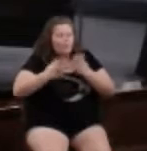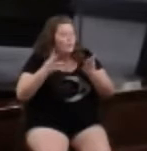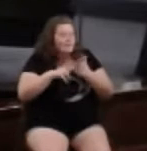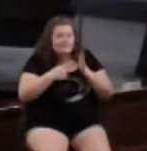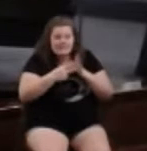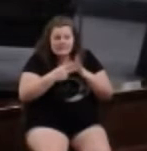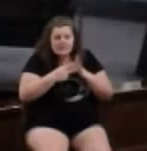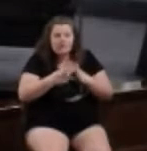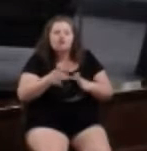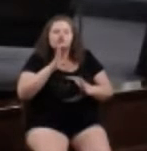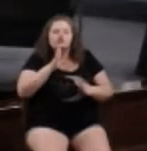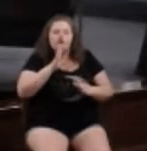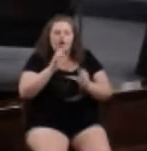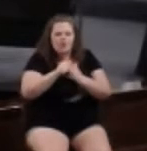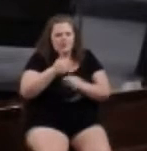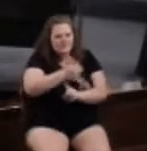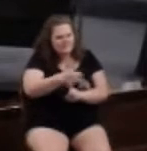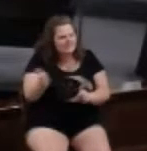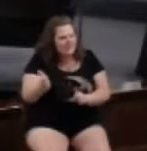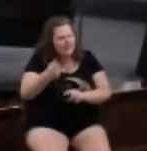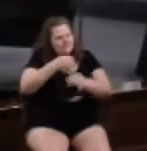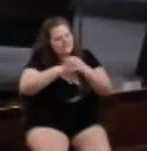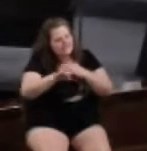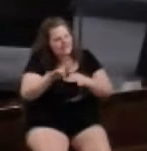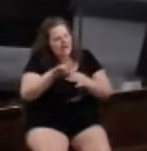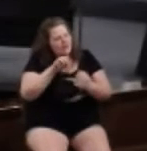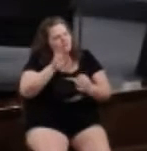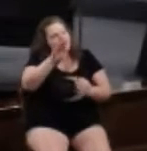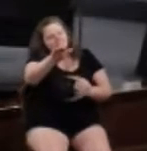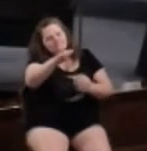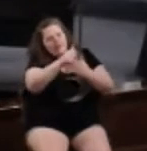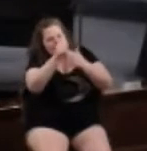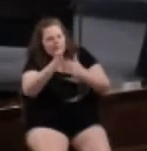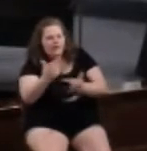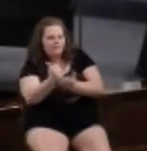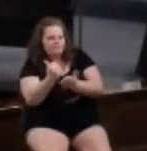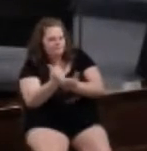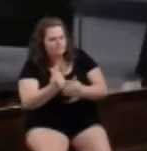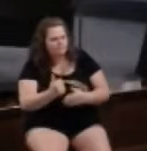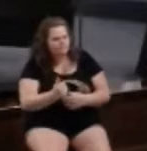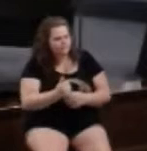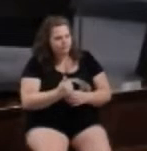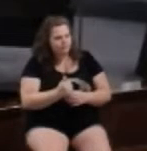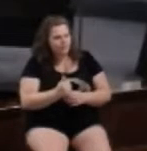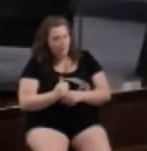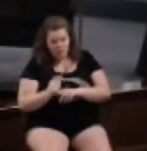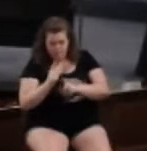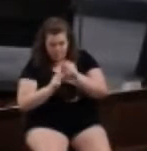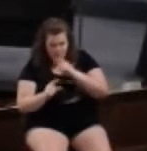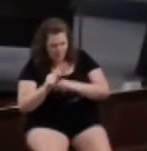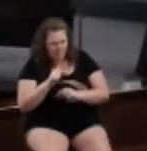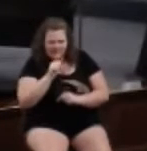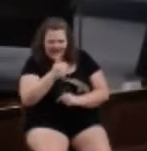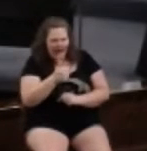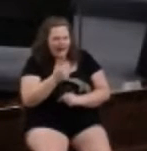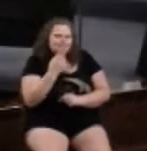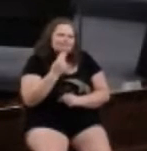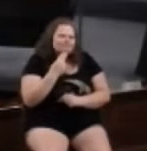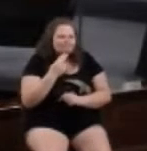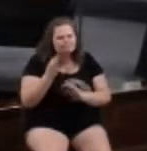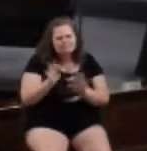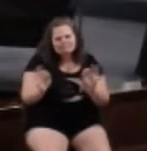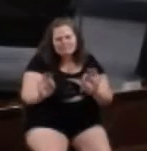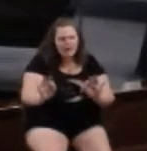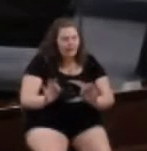is they were talking amongst themselves instead of approaching leadership. Murmuring is no small matter. It